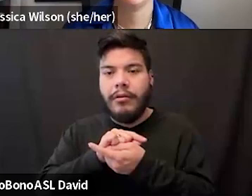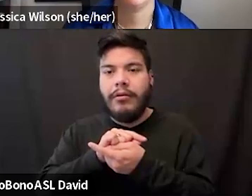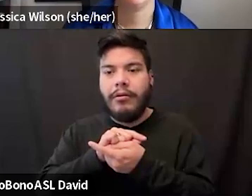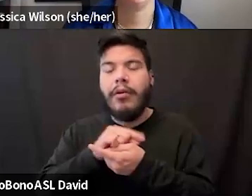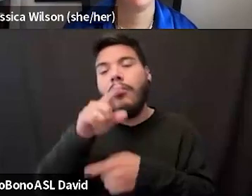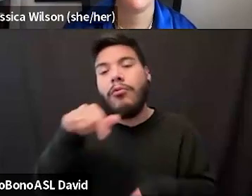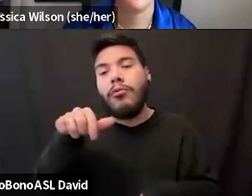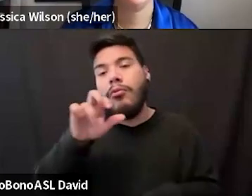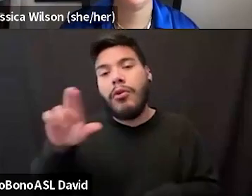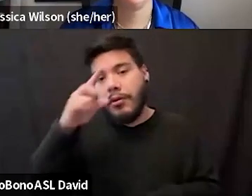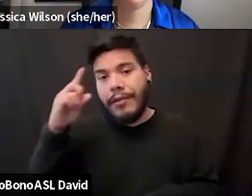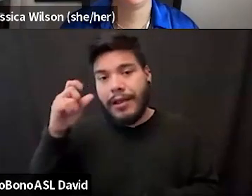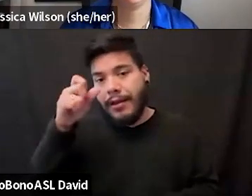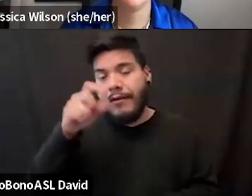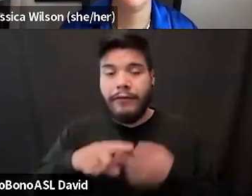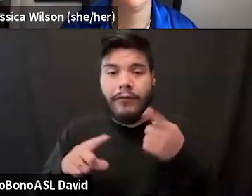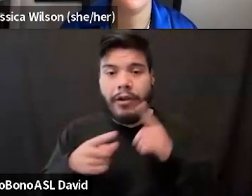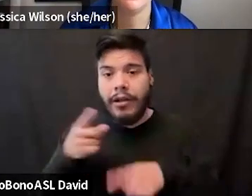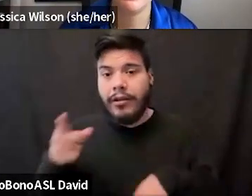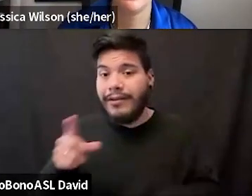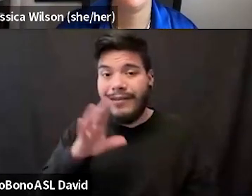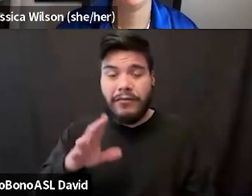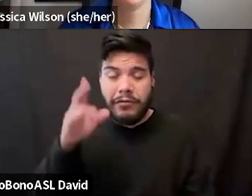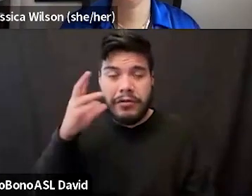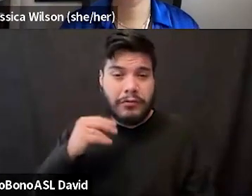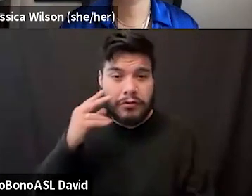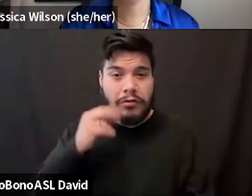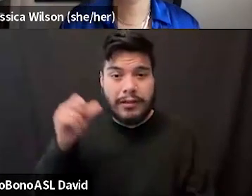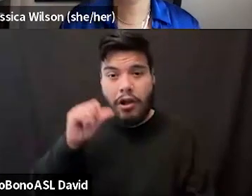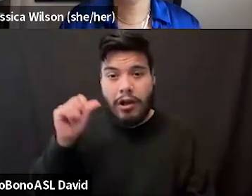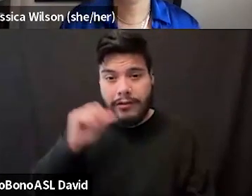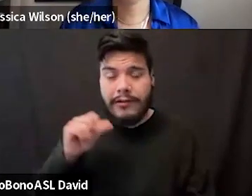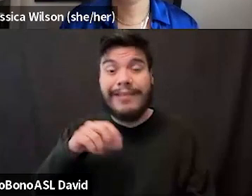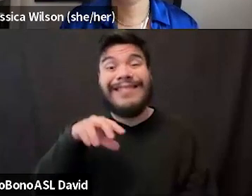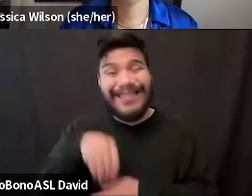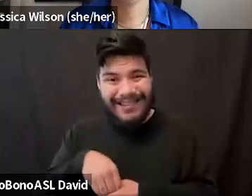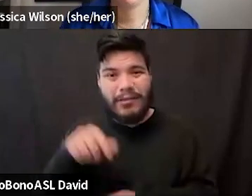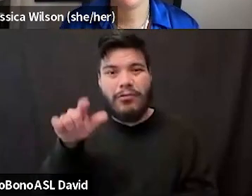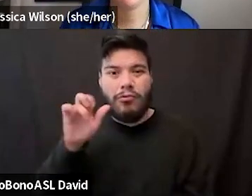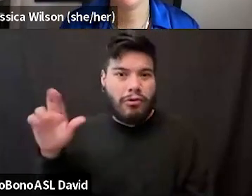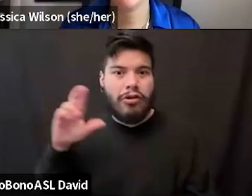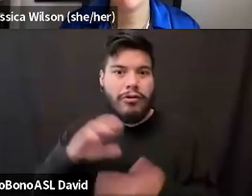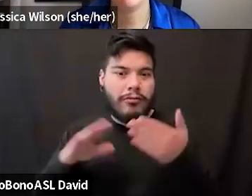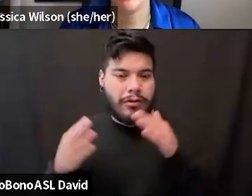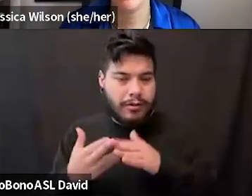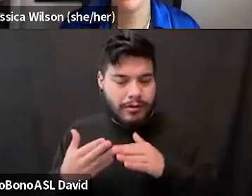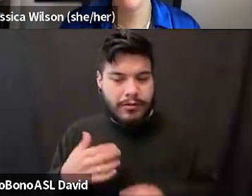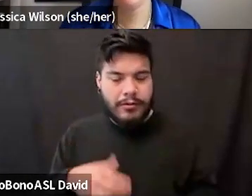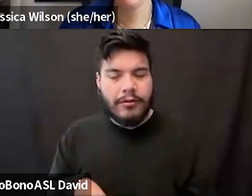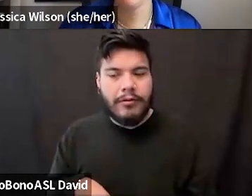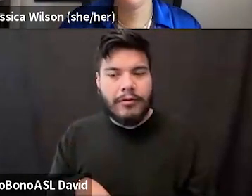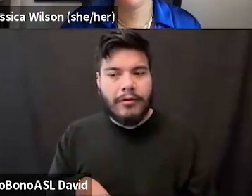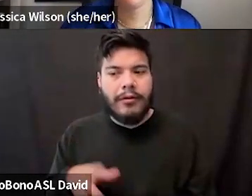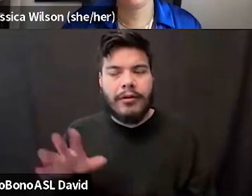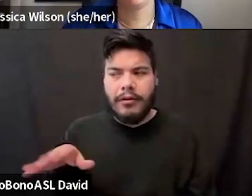friend who never had the auntie like energy in queer community. Um, and I was like,